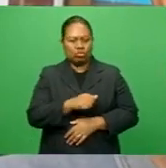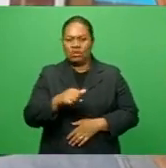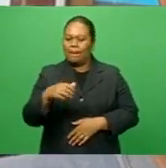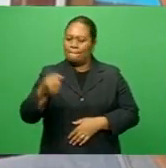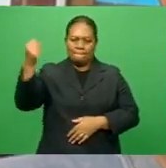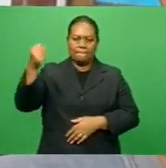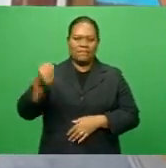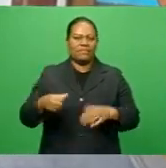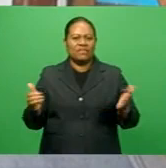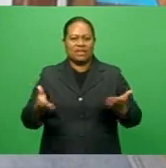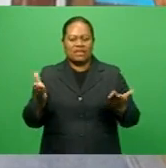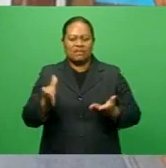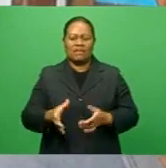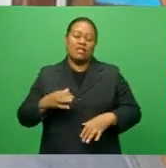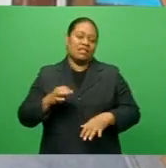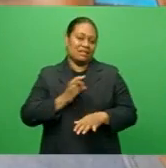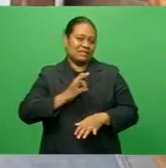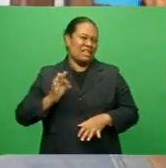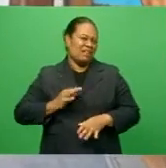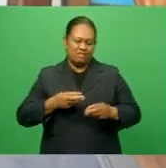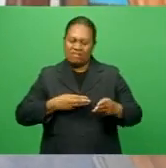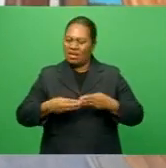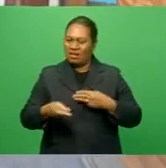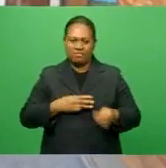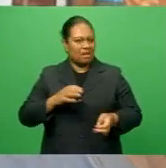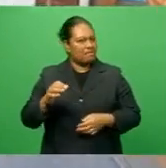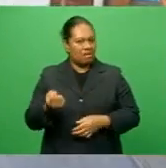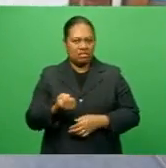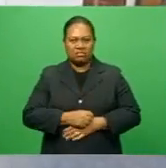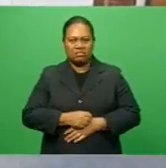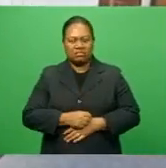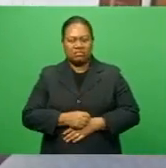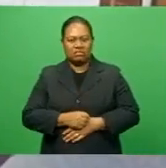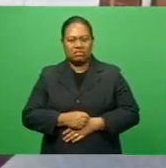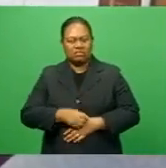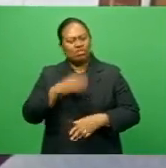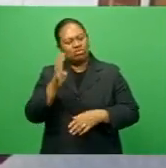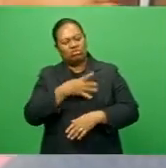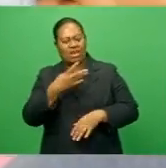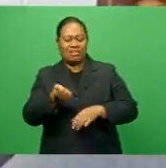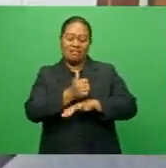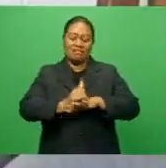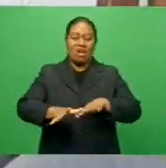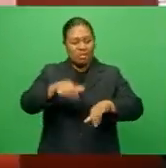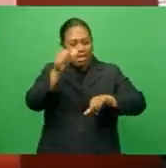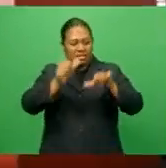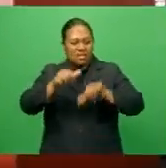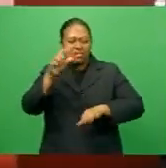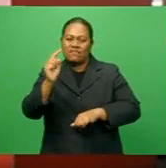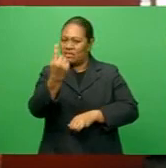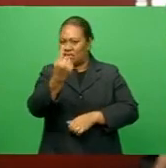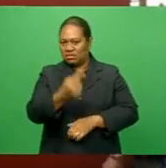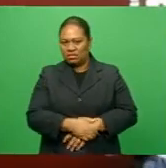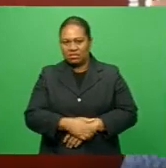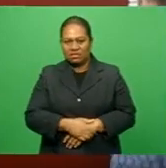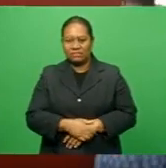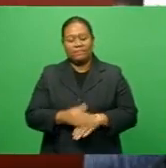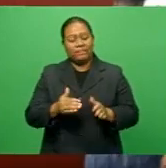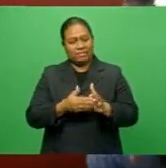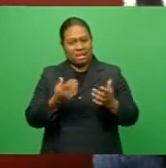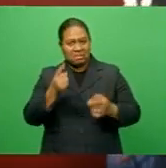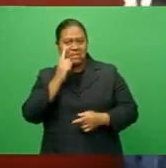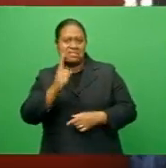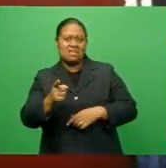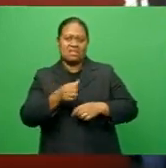and the officials and the management board should have checked the ground, assessed the ground first. You see the ground